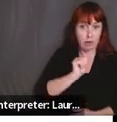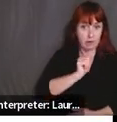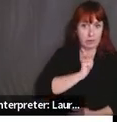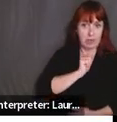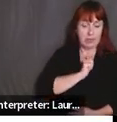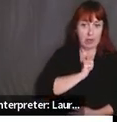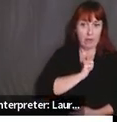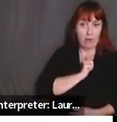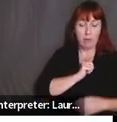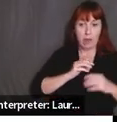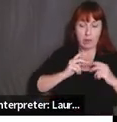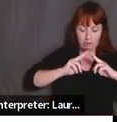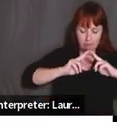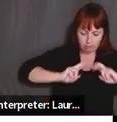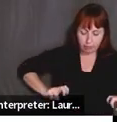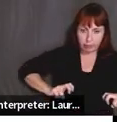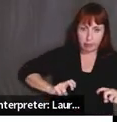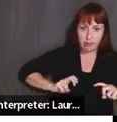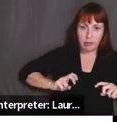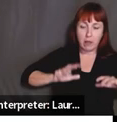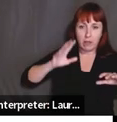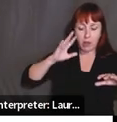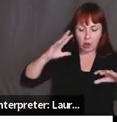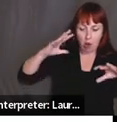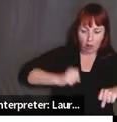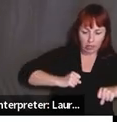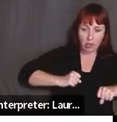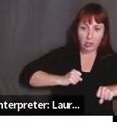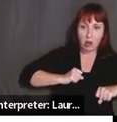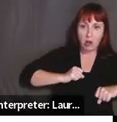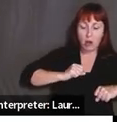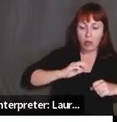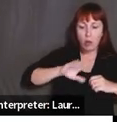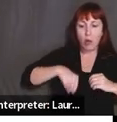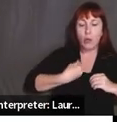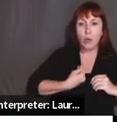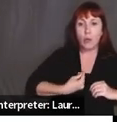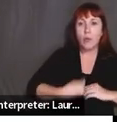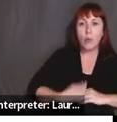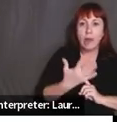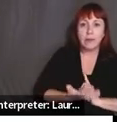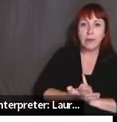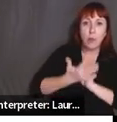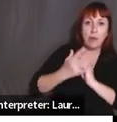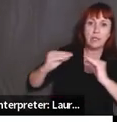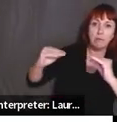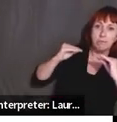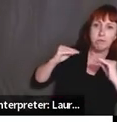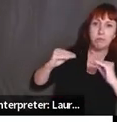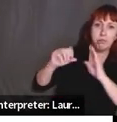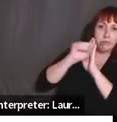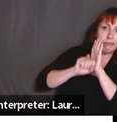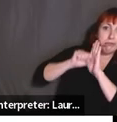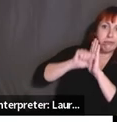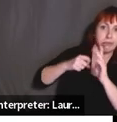decolonization into washing off all the white, all the white supremacy that I was fed off in the school. Uh,